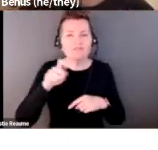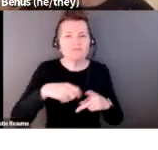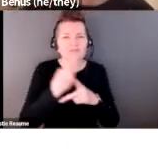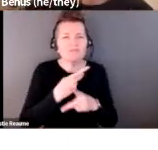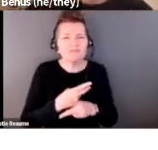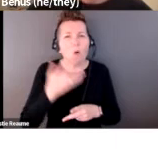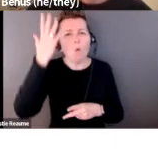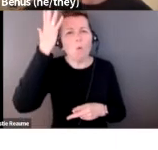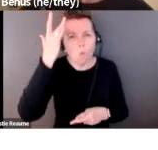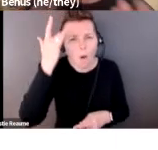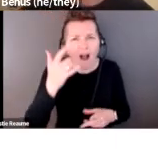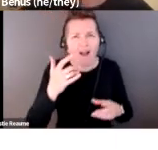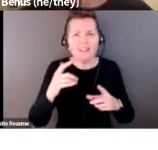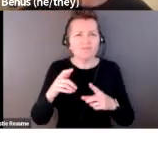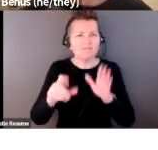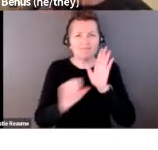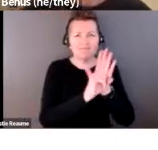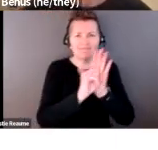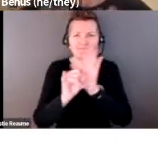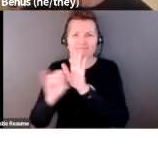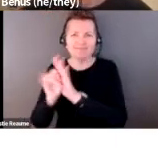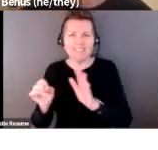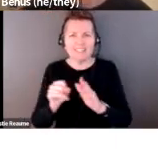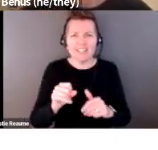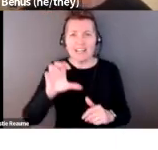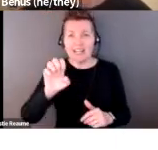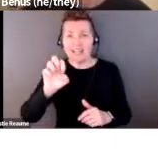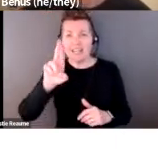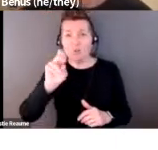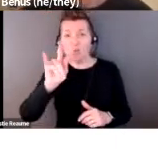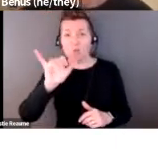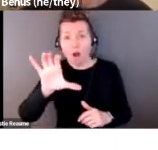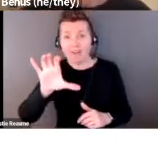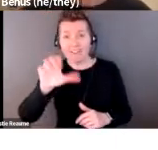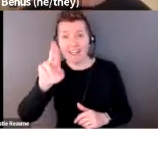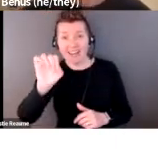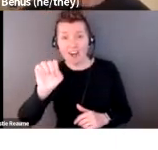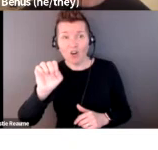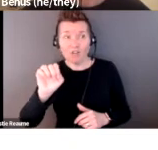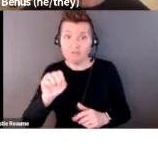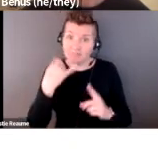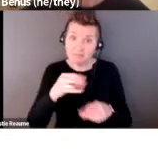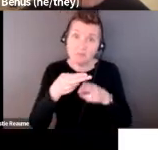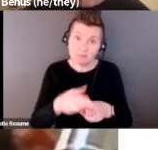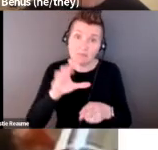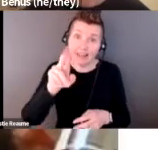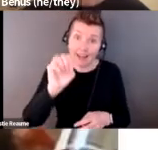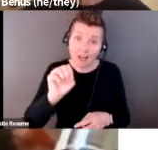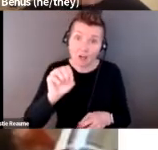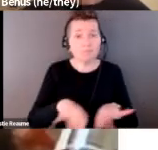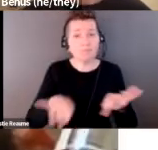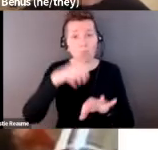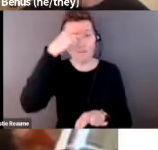types of care, right? Or where the erotics in care are also very present for me in my work. So we can go to the next slide, which is just,